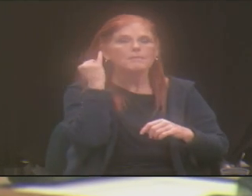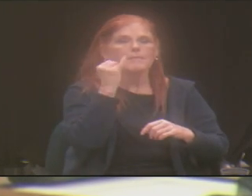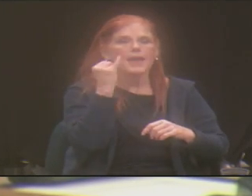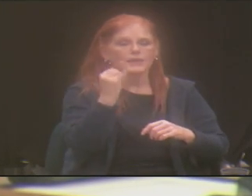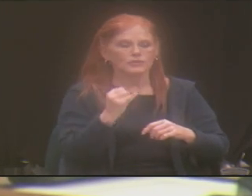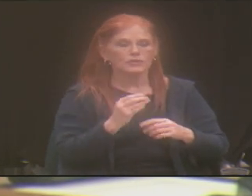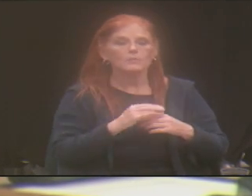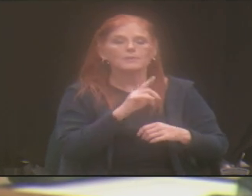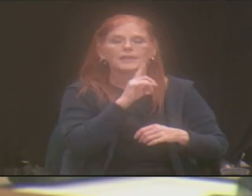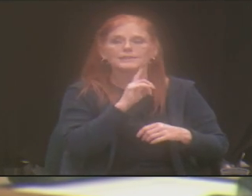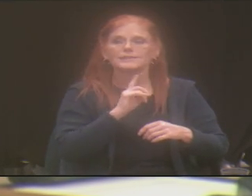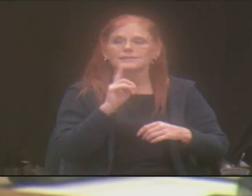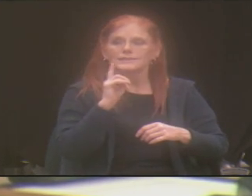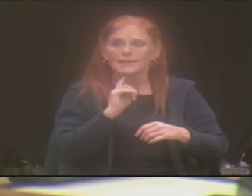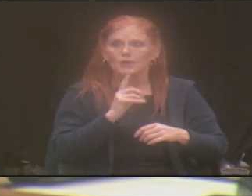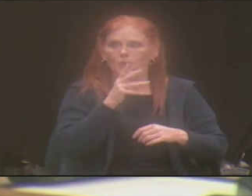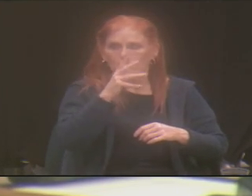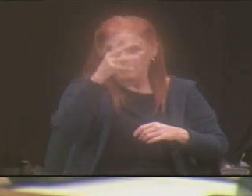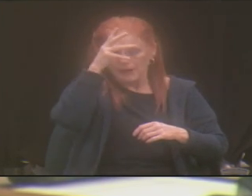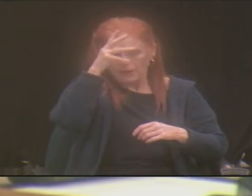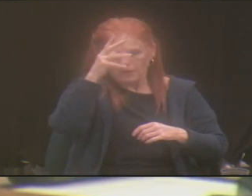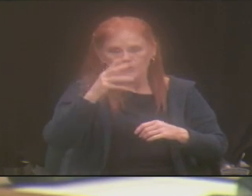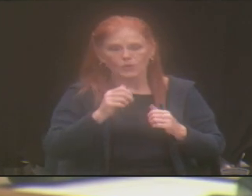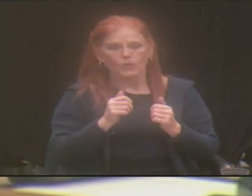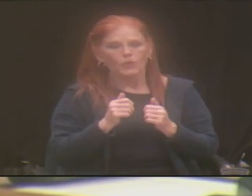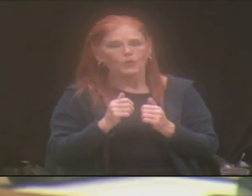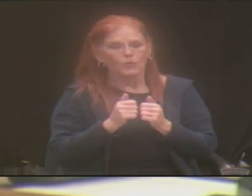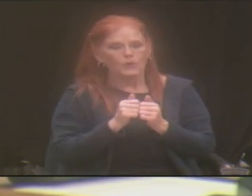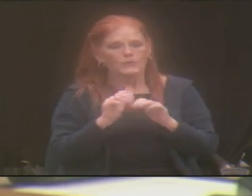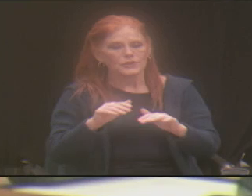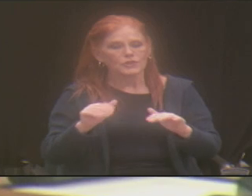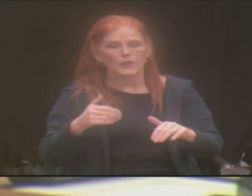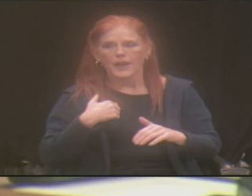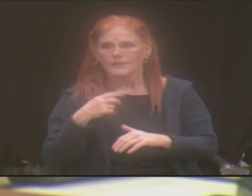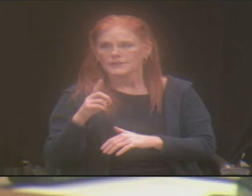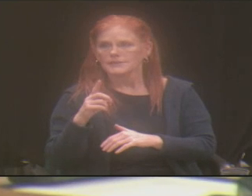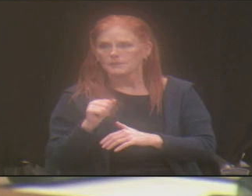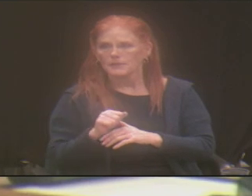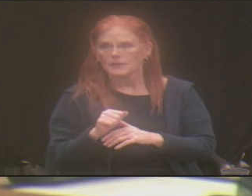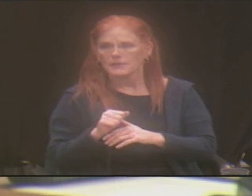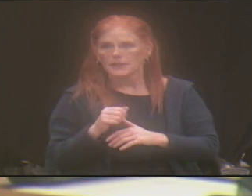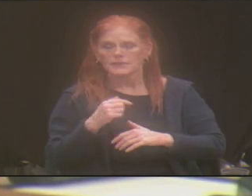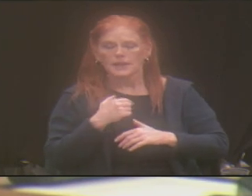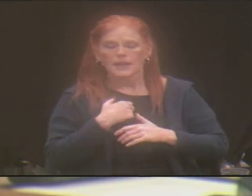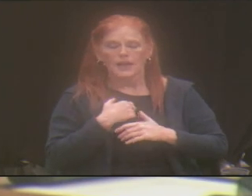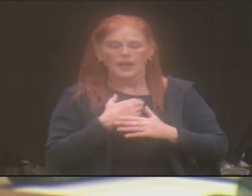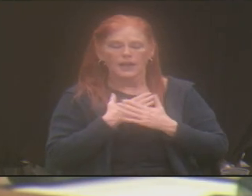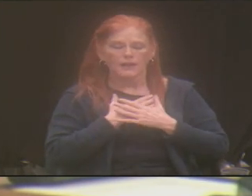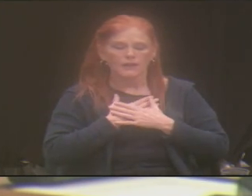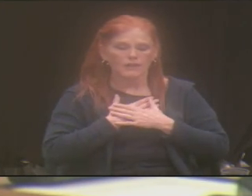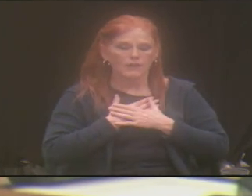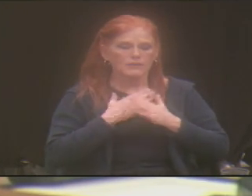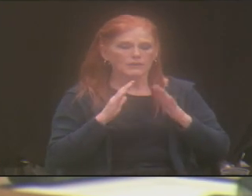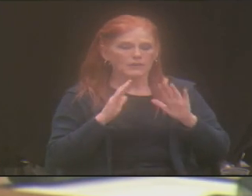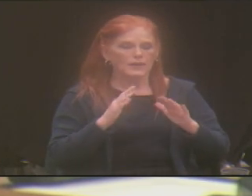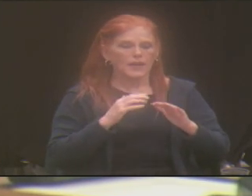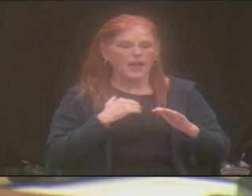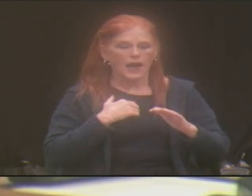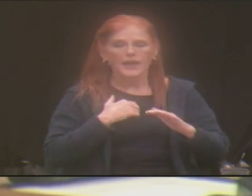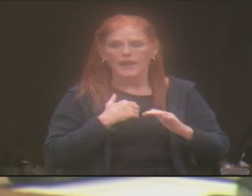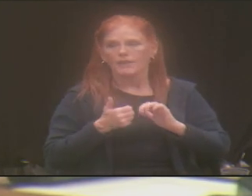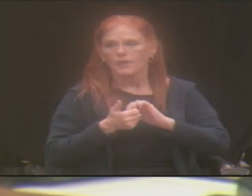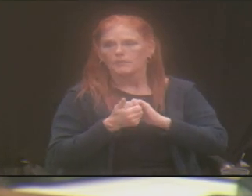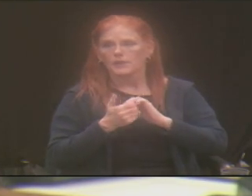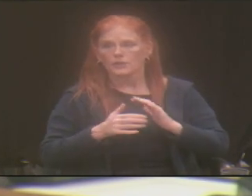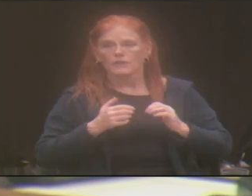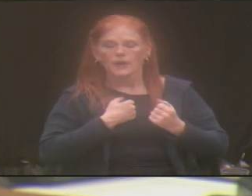a single parent of children with disabilities. I have the luxury of having a partner to where when